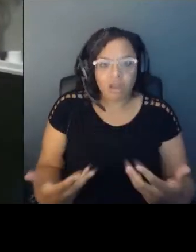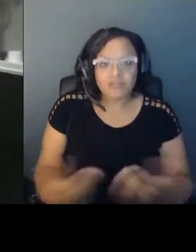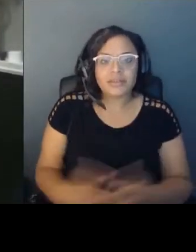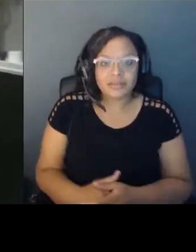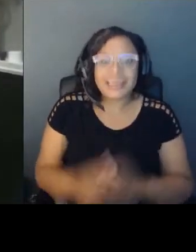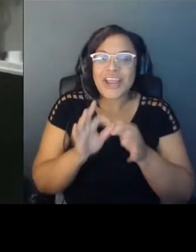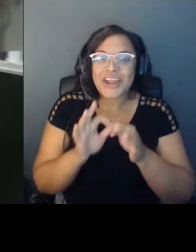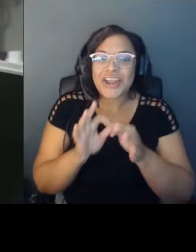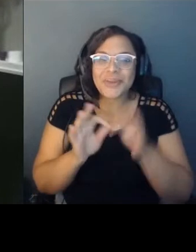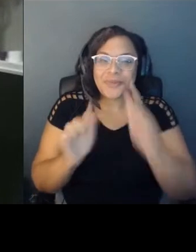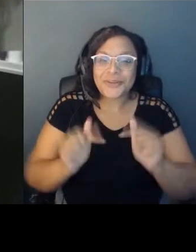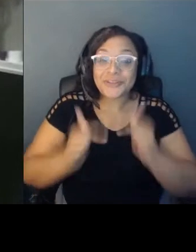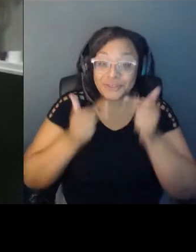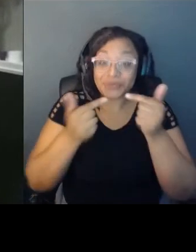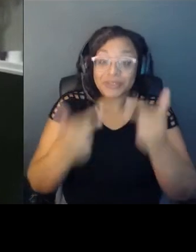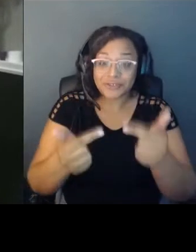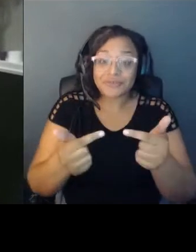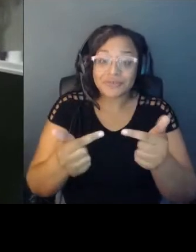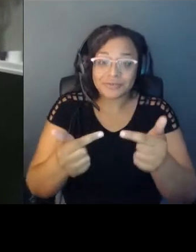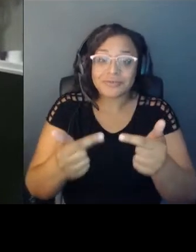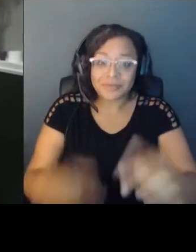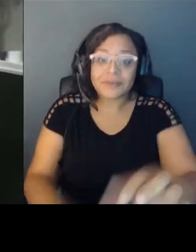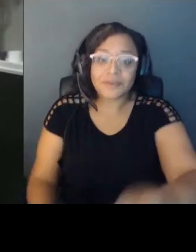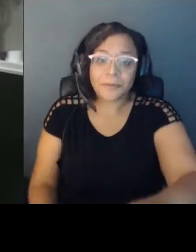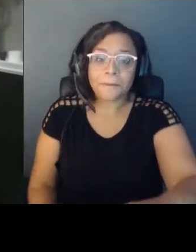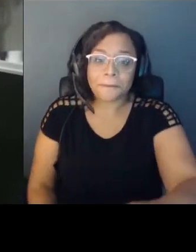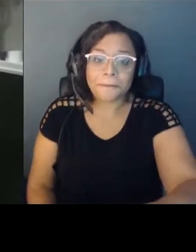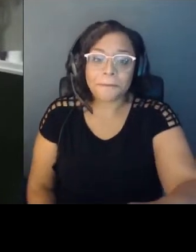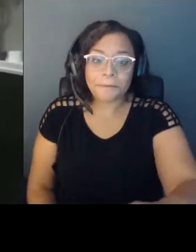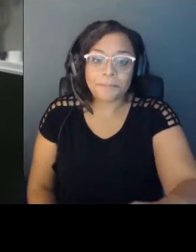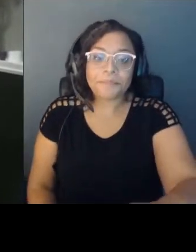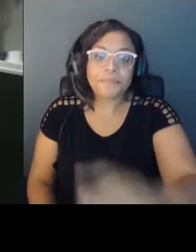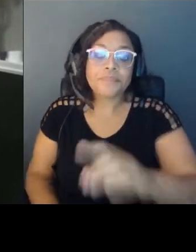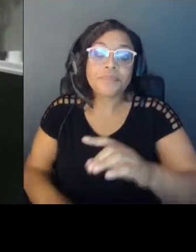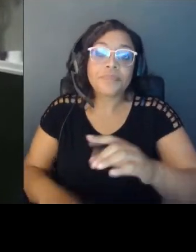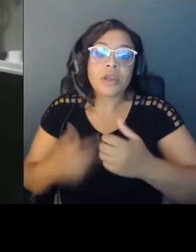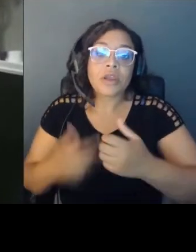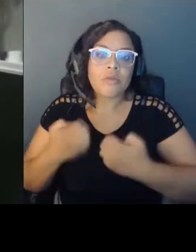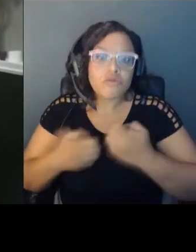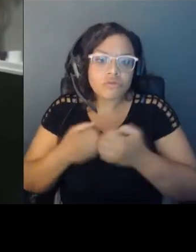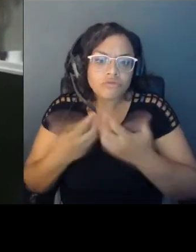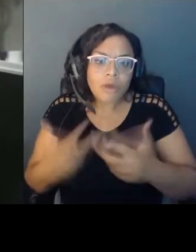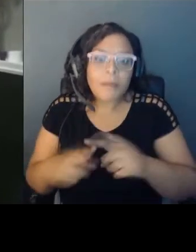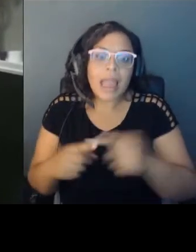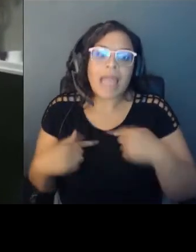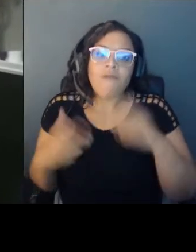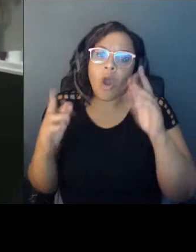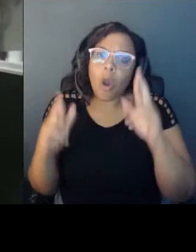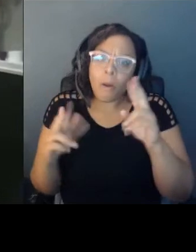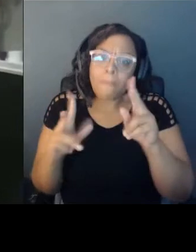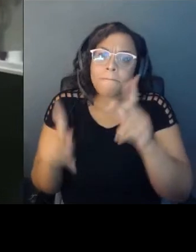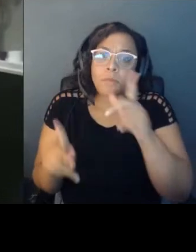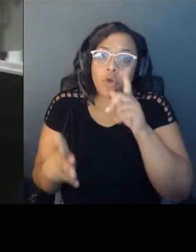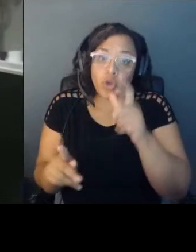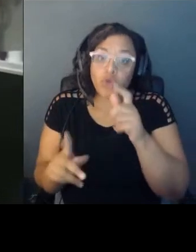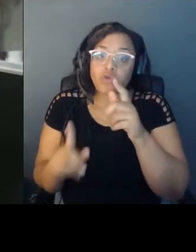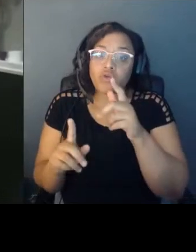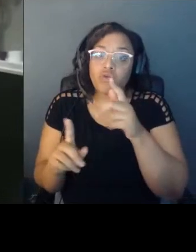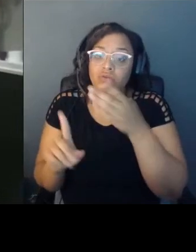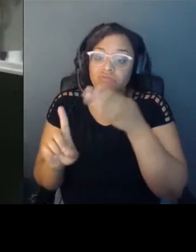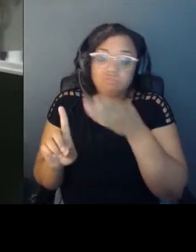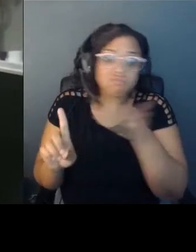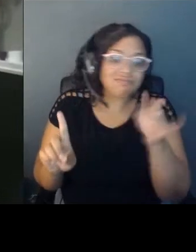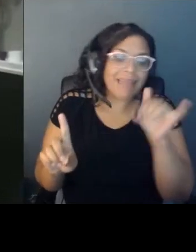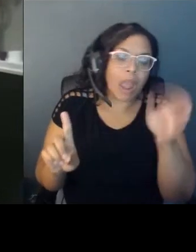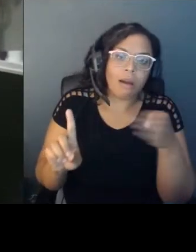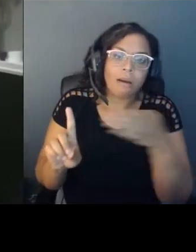Yet, I have hope that some folks who were able to turn away have started to turn back. And there's